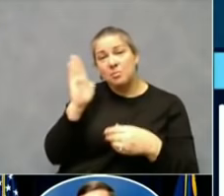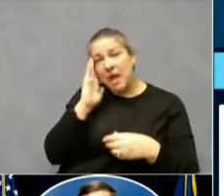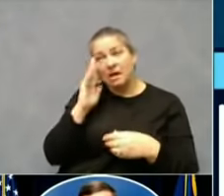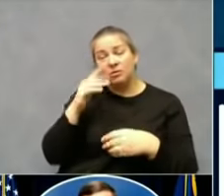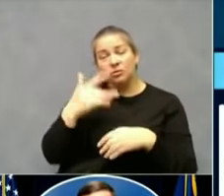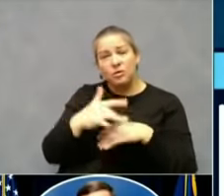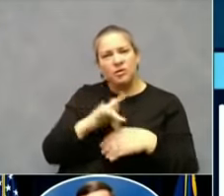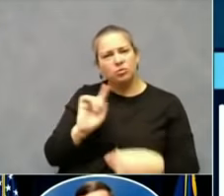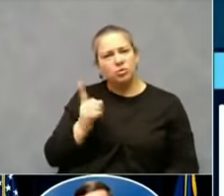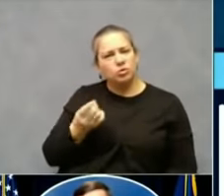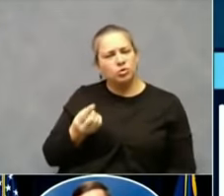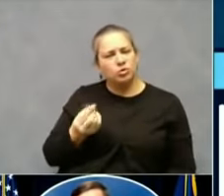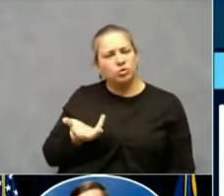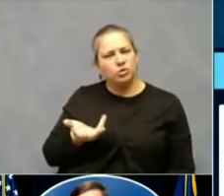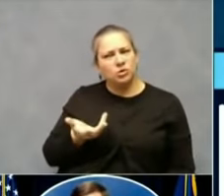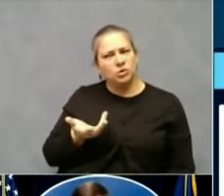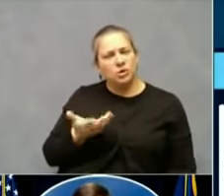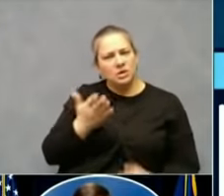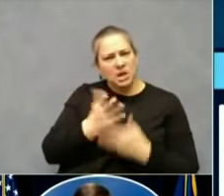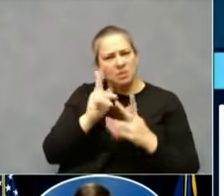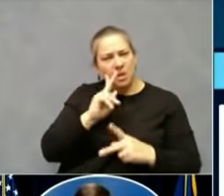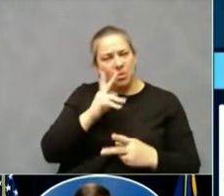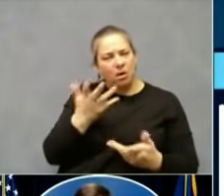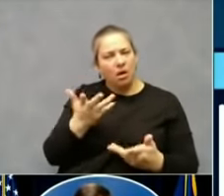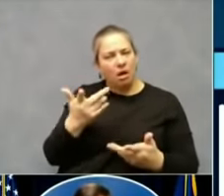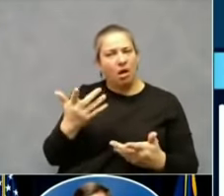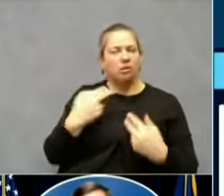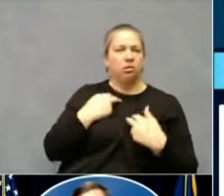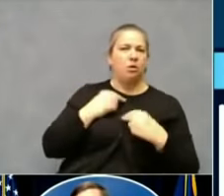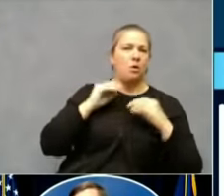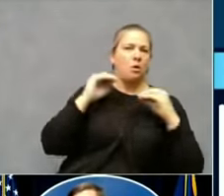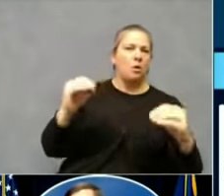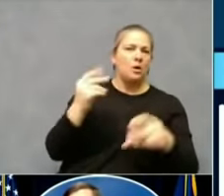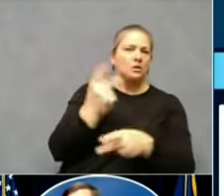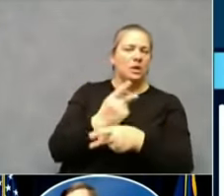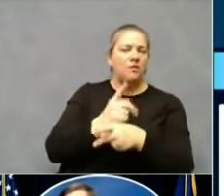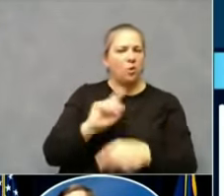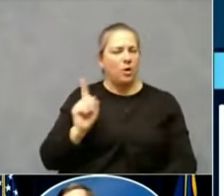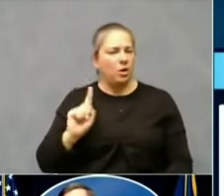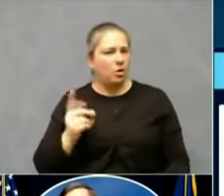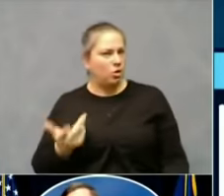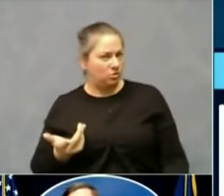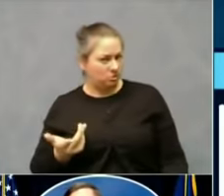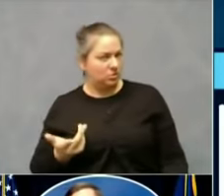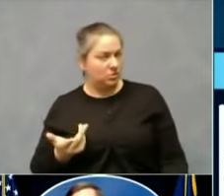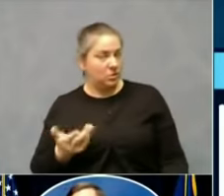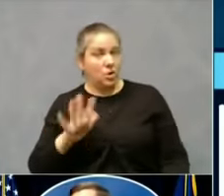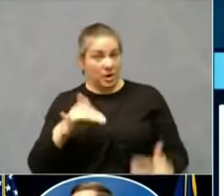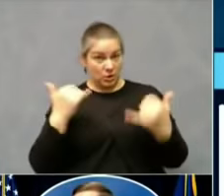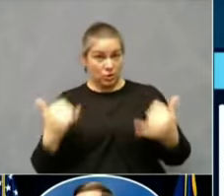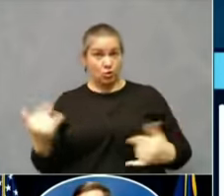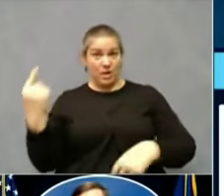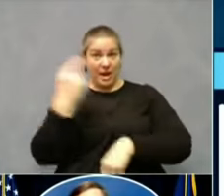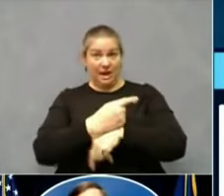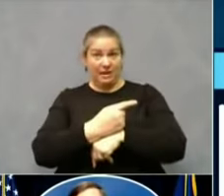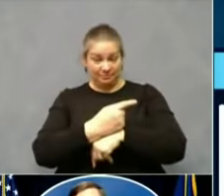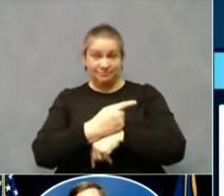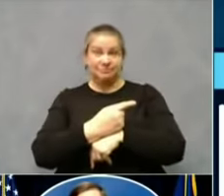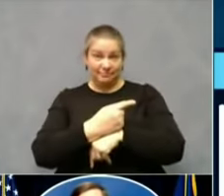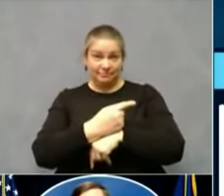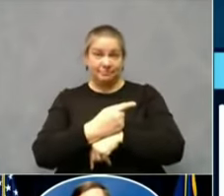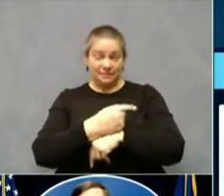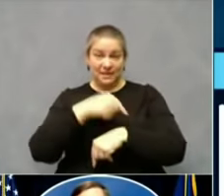Surge is very real. Today, we have the highest number of cases we've ever had on a Monday. I'm tired